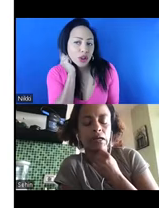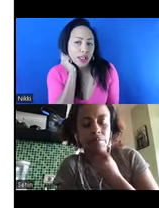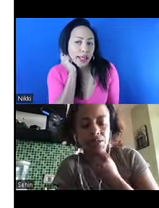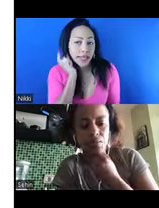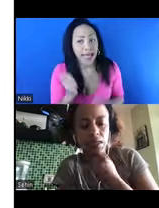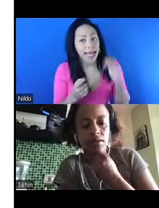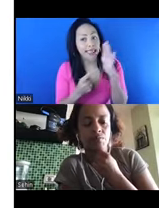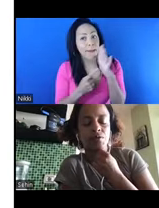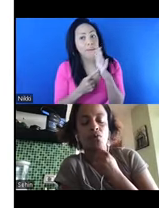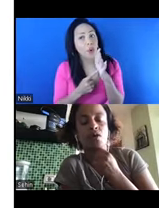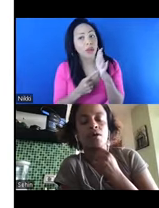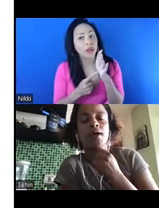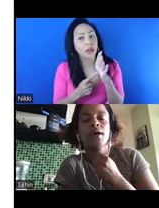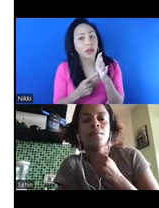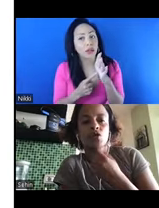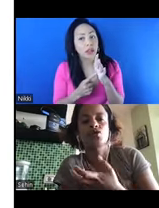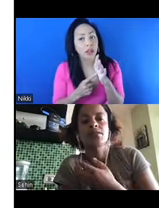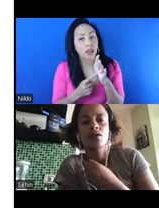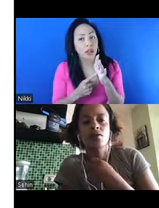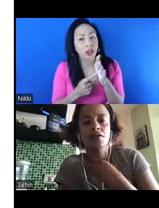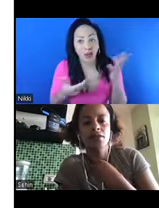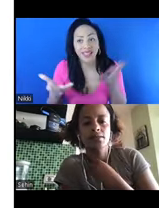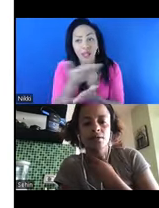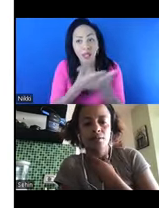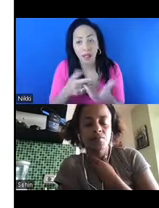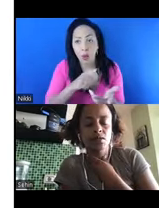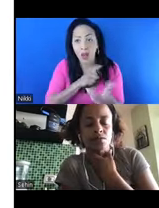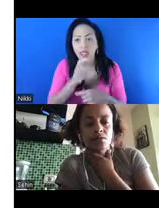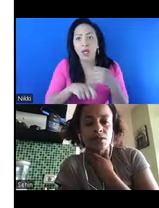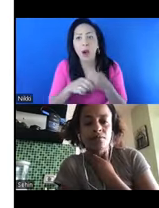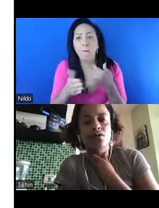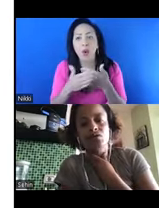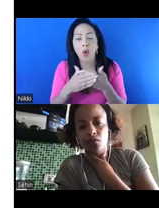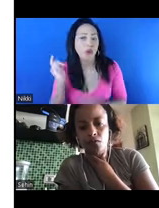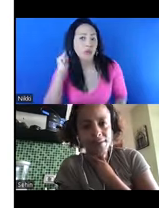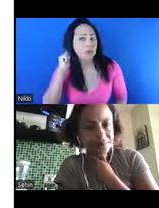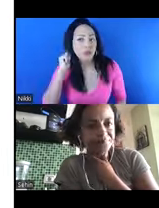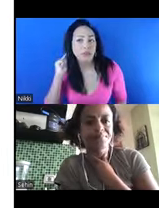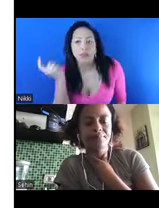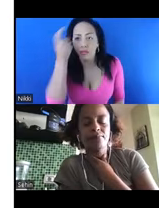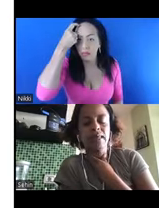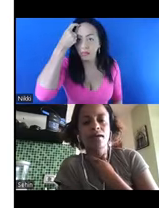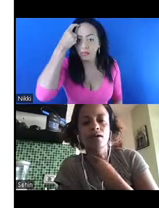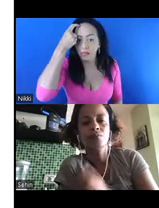this really help us be a little bit more conscious in our efforts. So this is very useful for us.